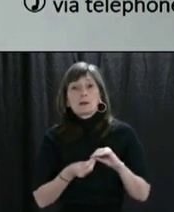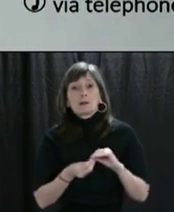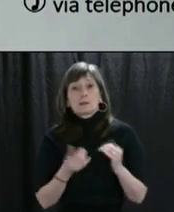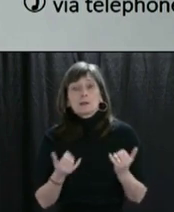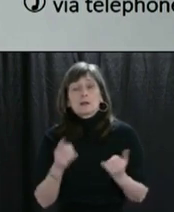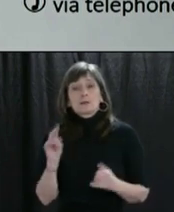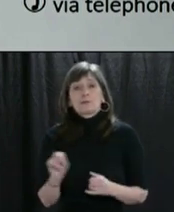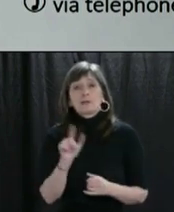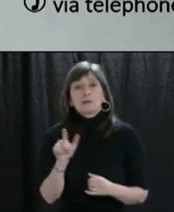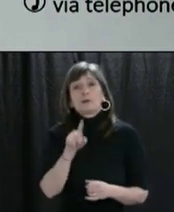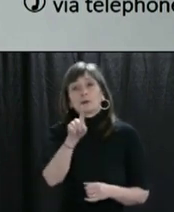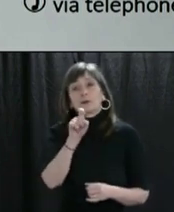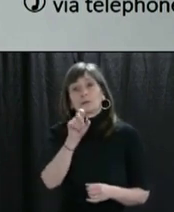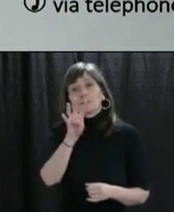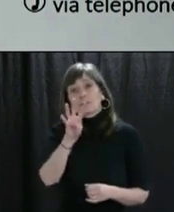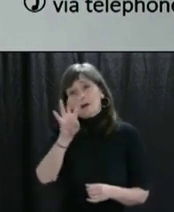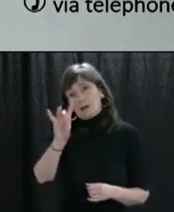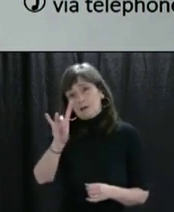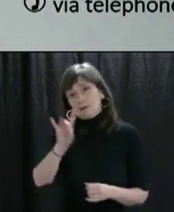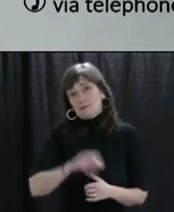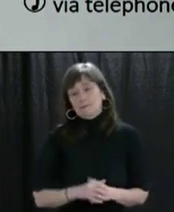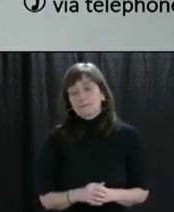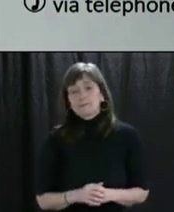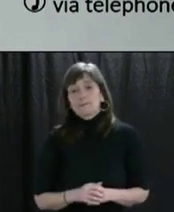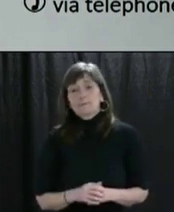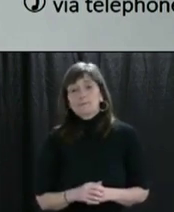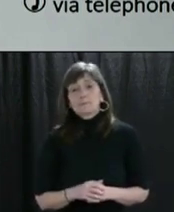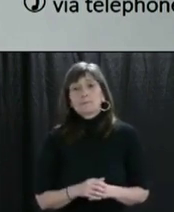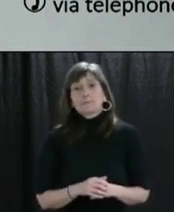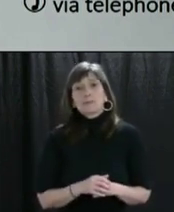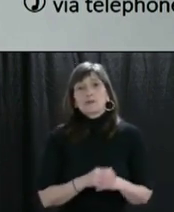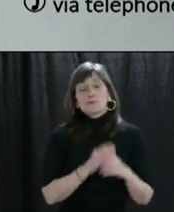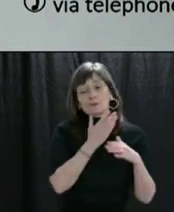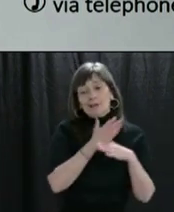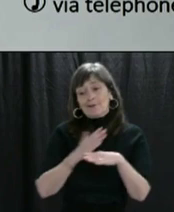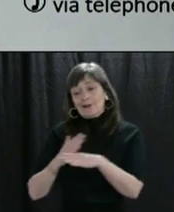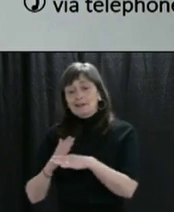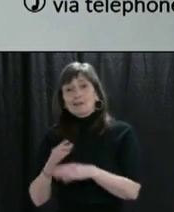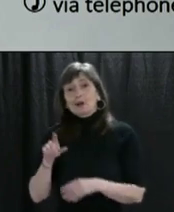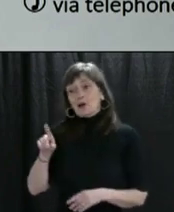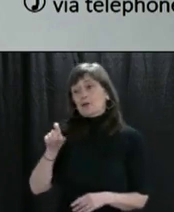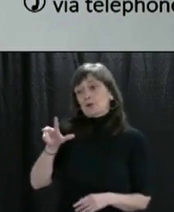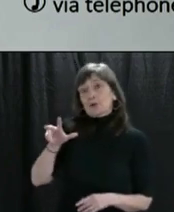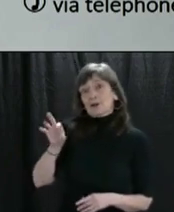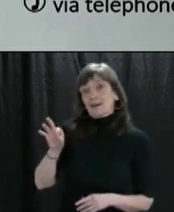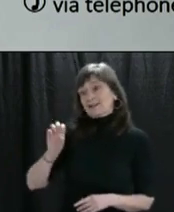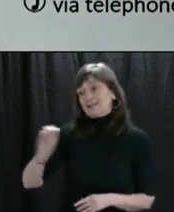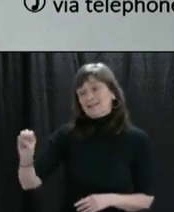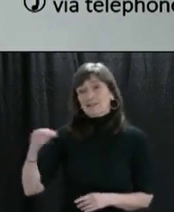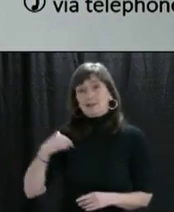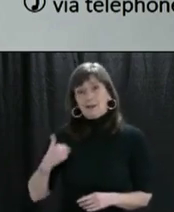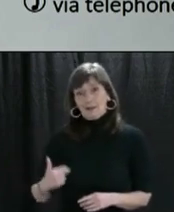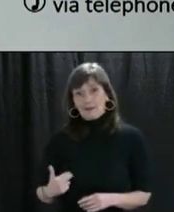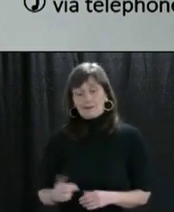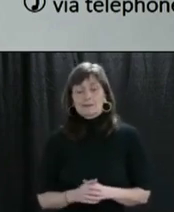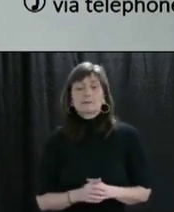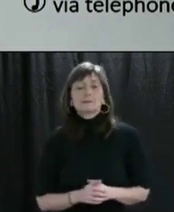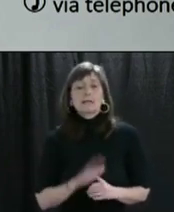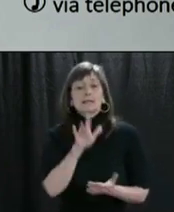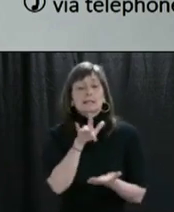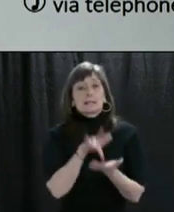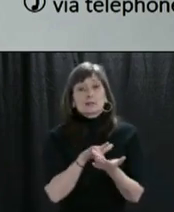cases in the province is 148. The breakdown by health regions is 139 cases in Eastern Health,